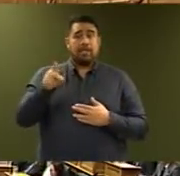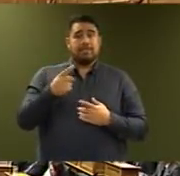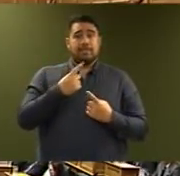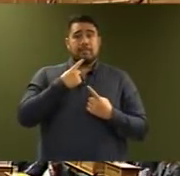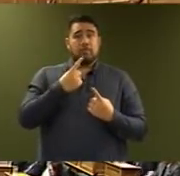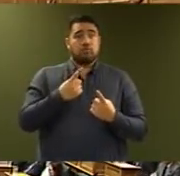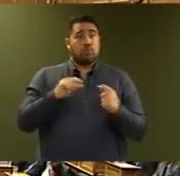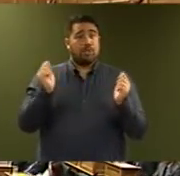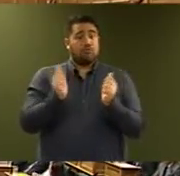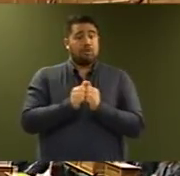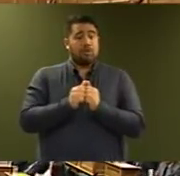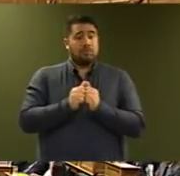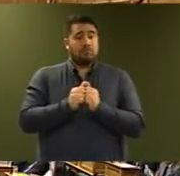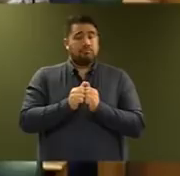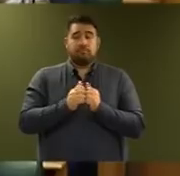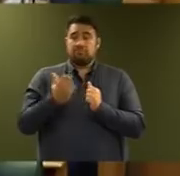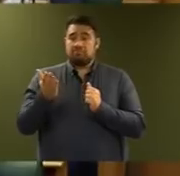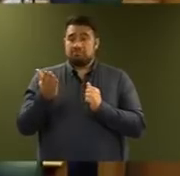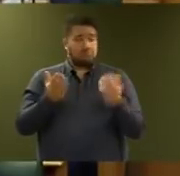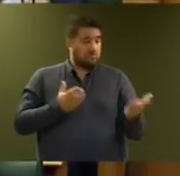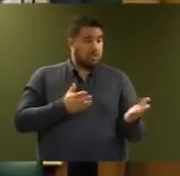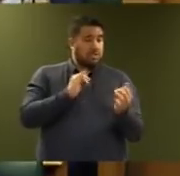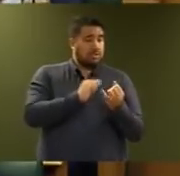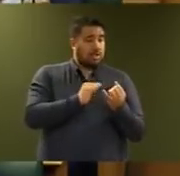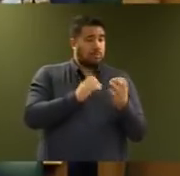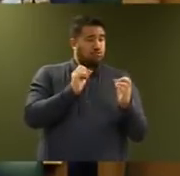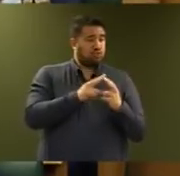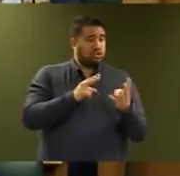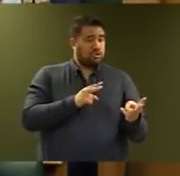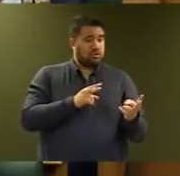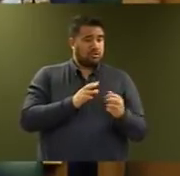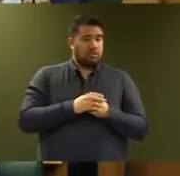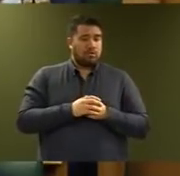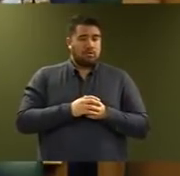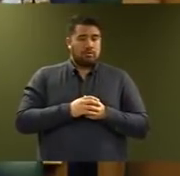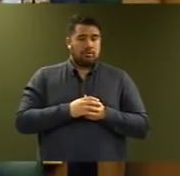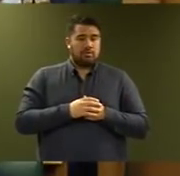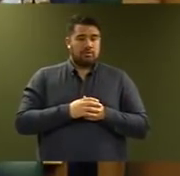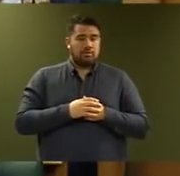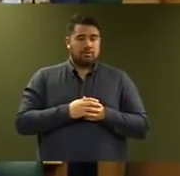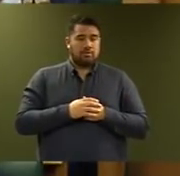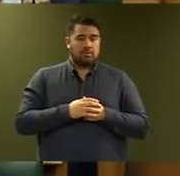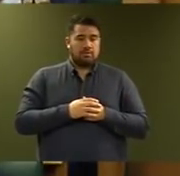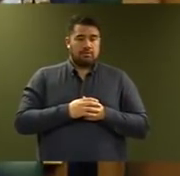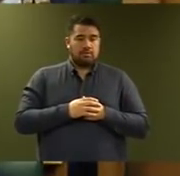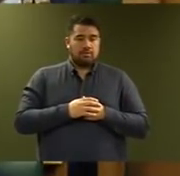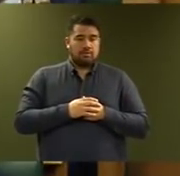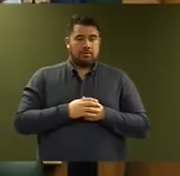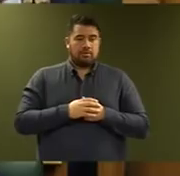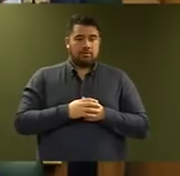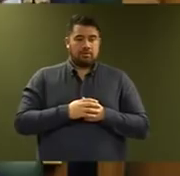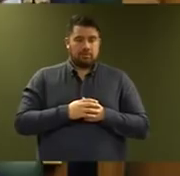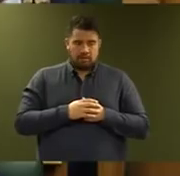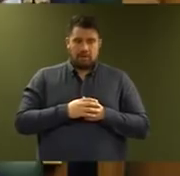I move that all the words after that be omitted and the following words